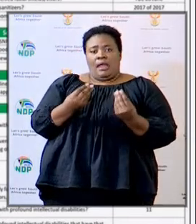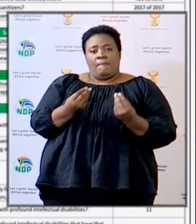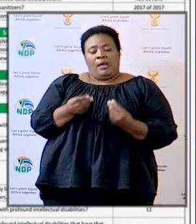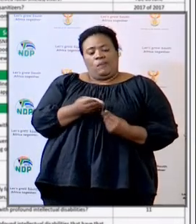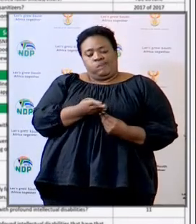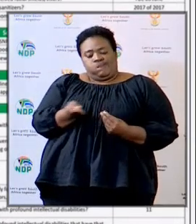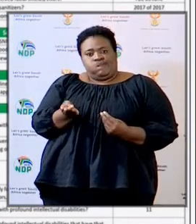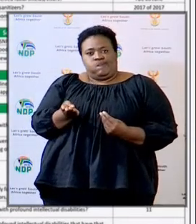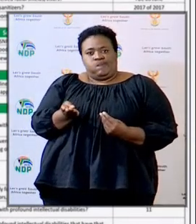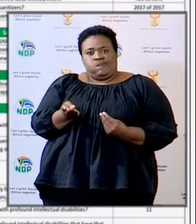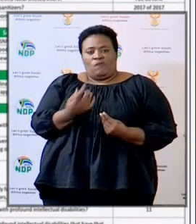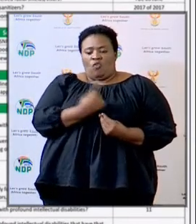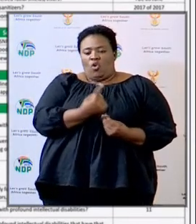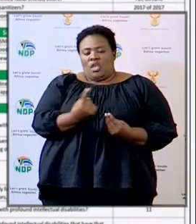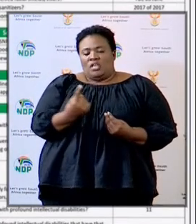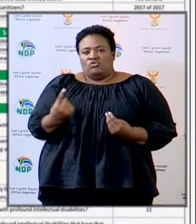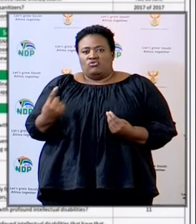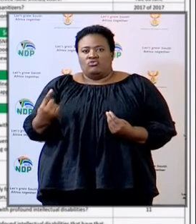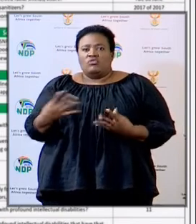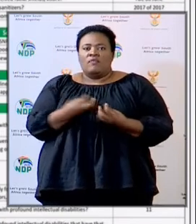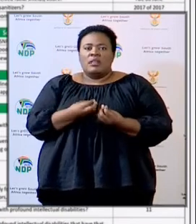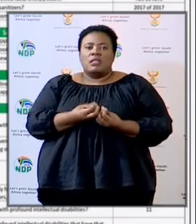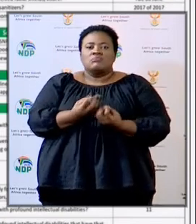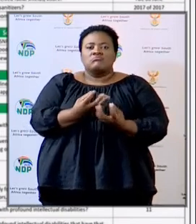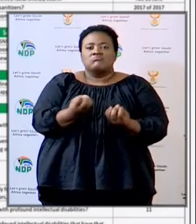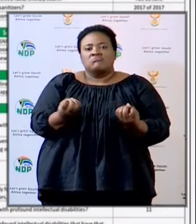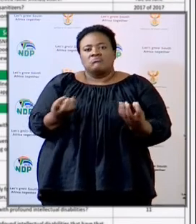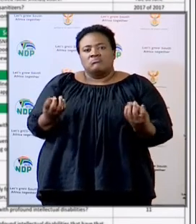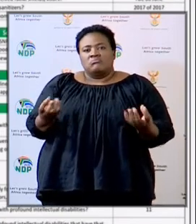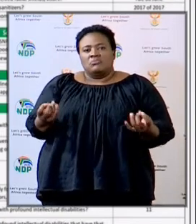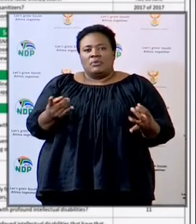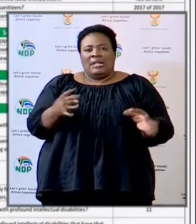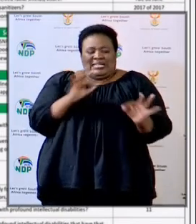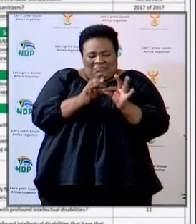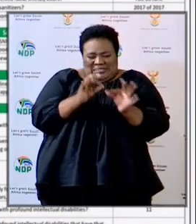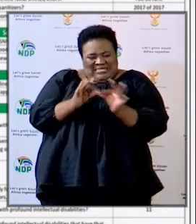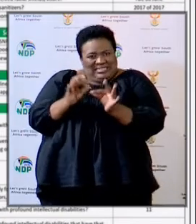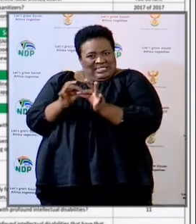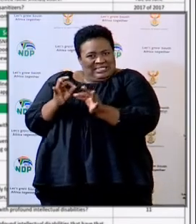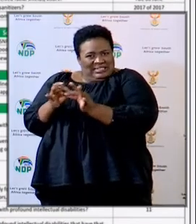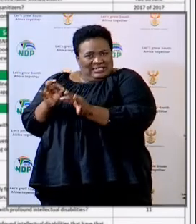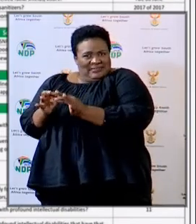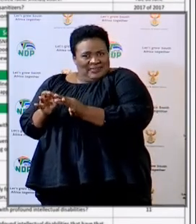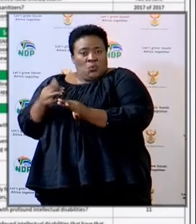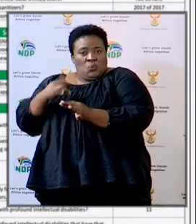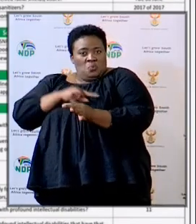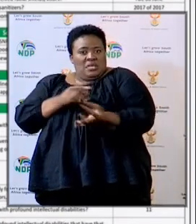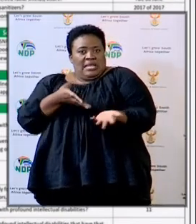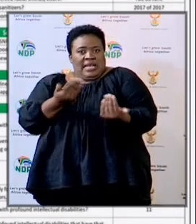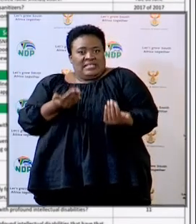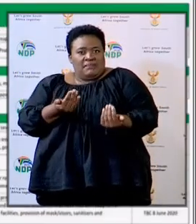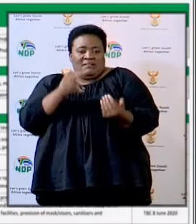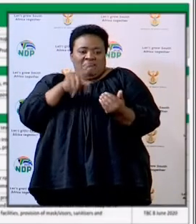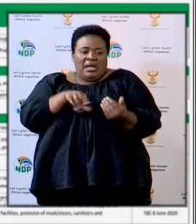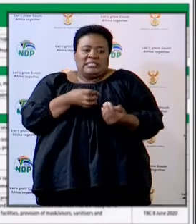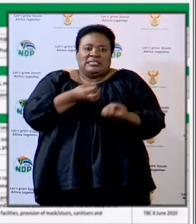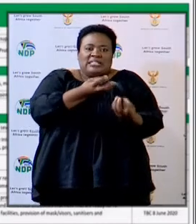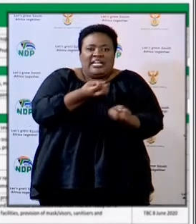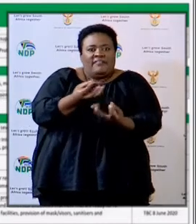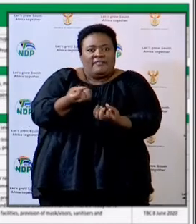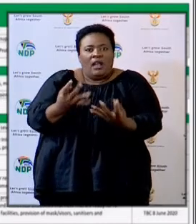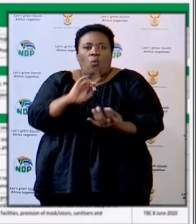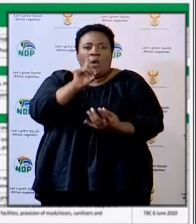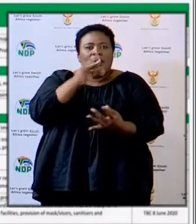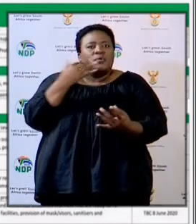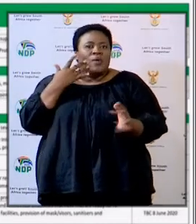for each of the deliverables broken down into granular detail of what we expected to be delivered by